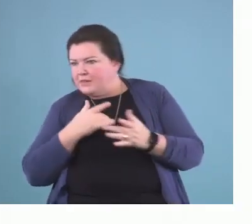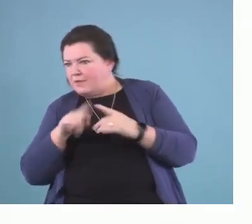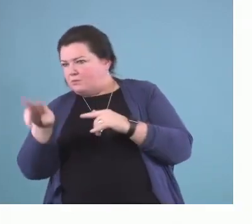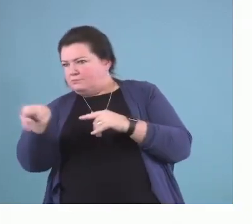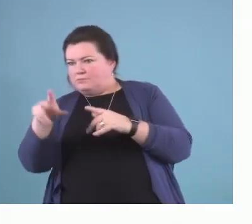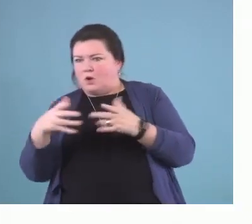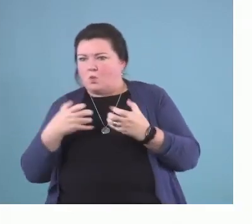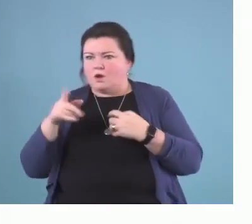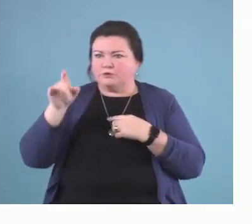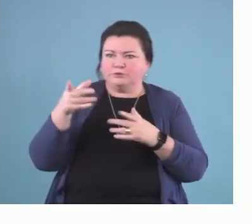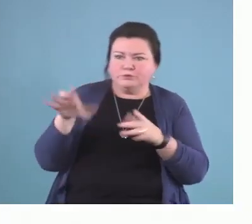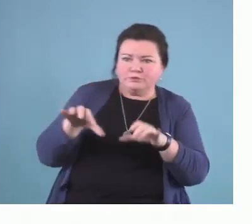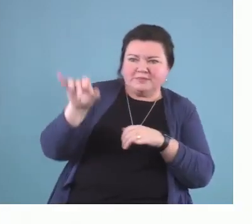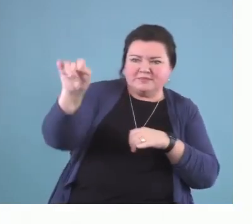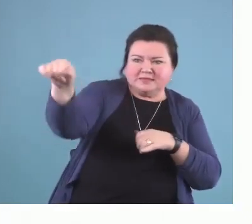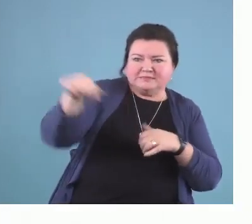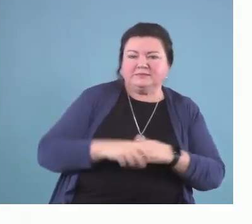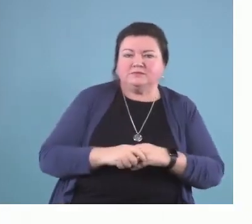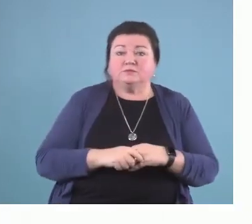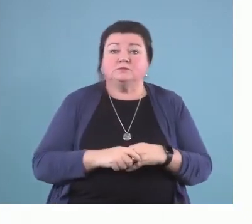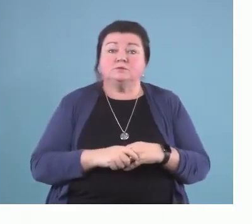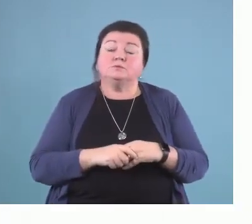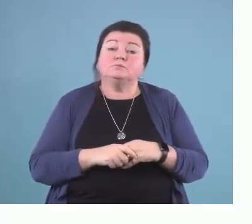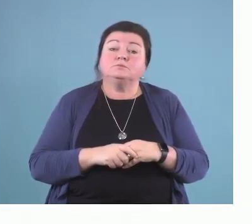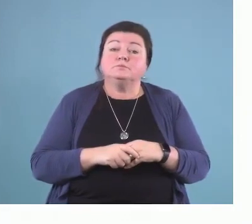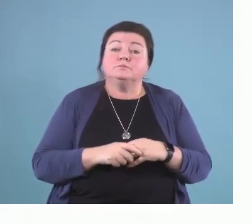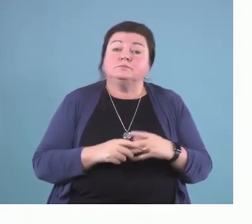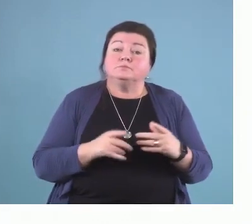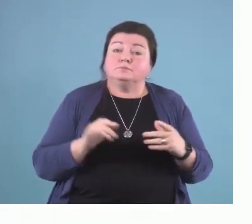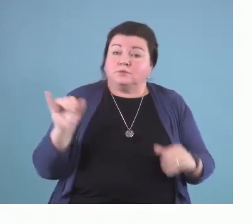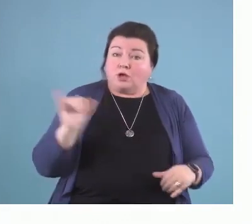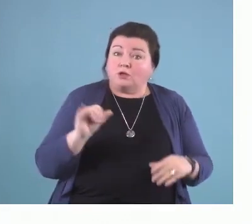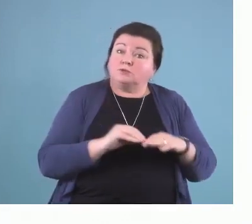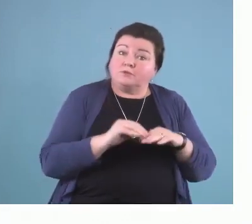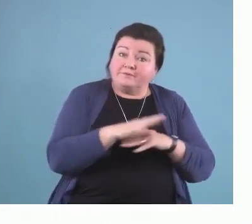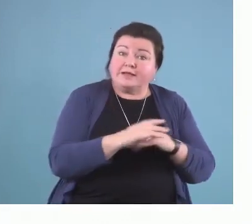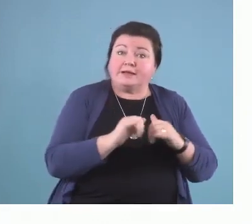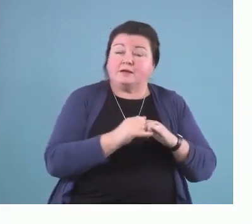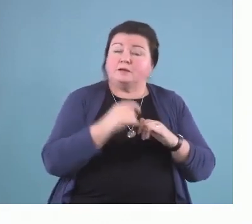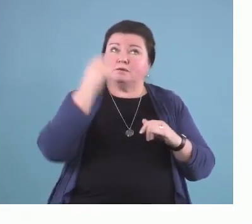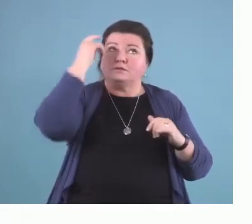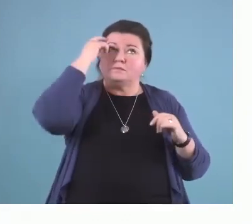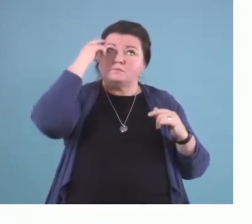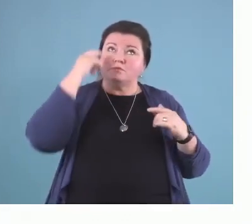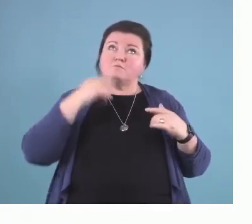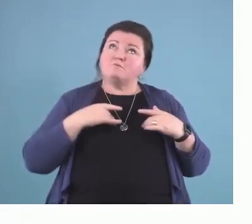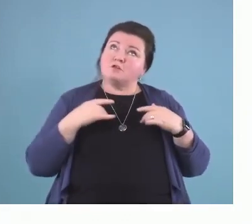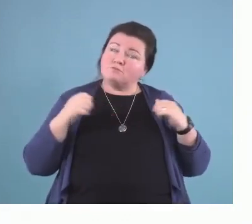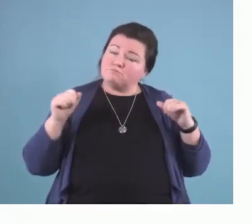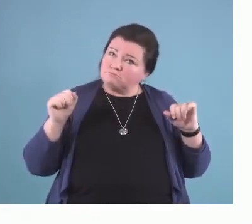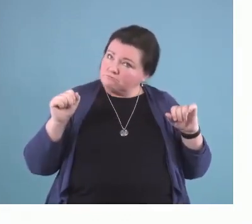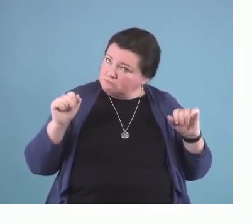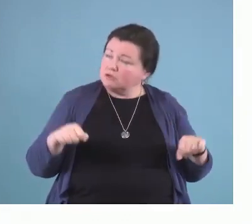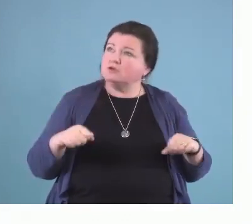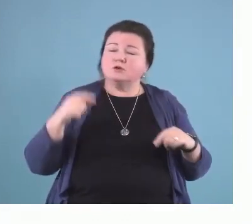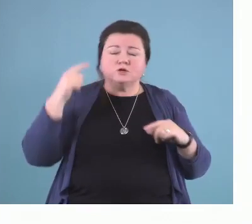It often affects your ability to cognitively feel like you can do it, to think that you can do that